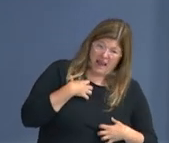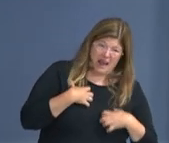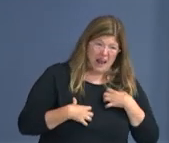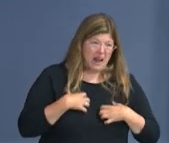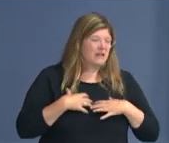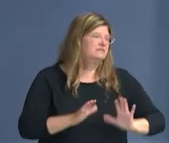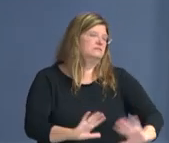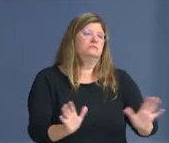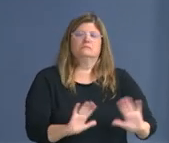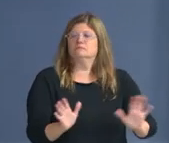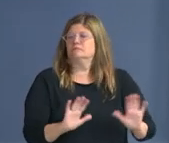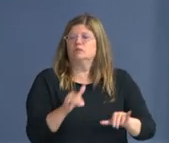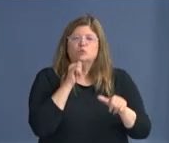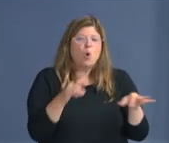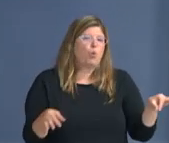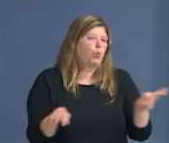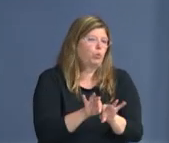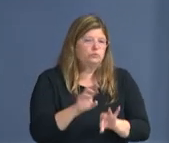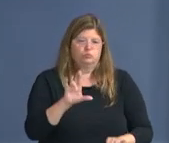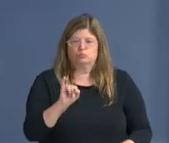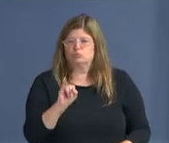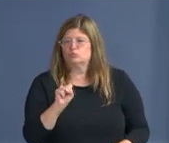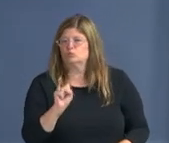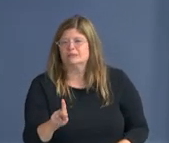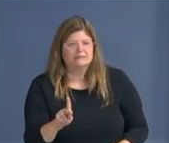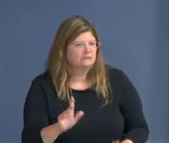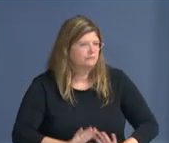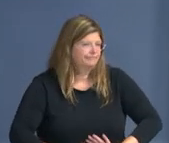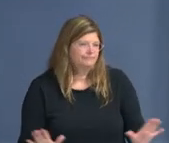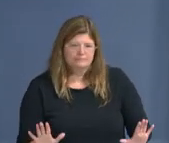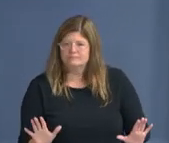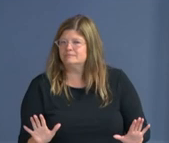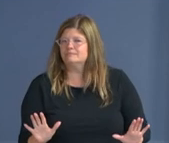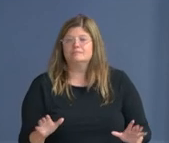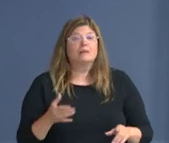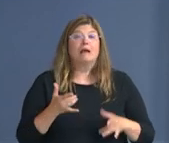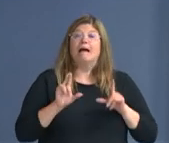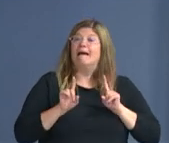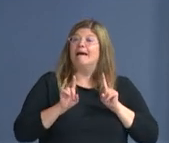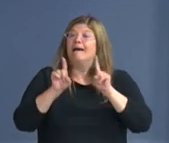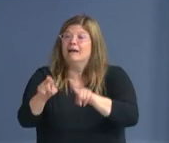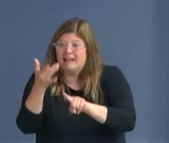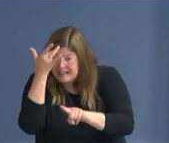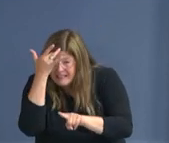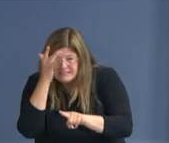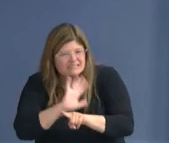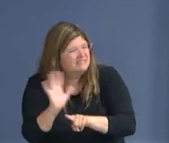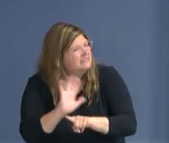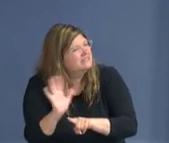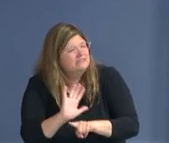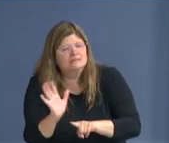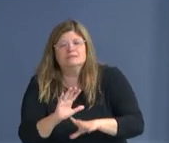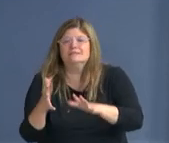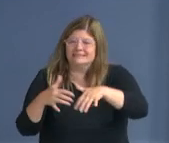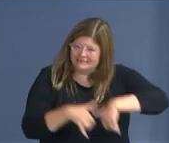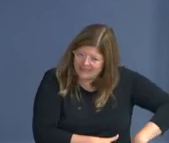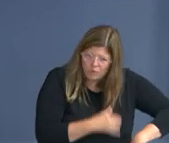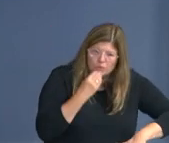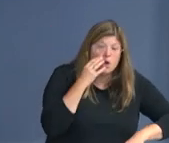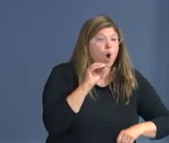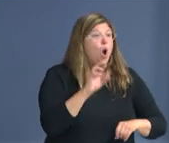worth people getting sick that you care about, and people that they care about getting infected